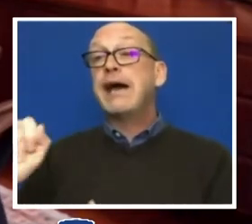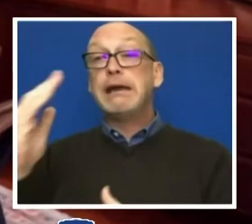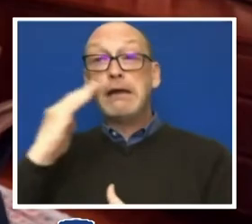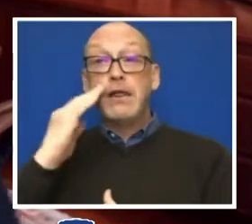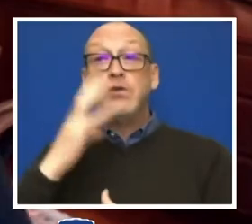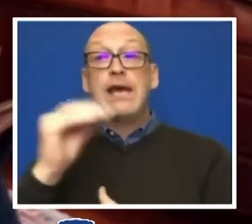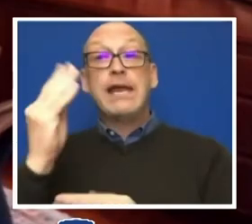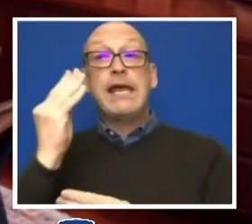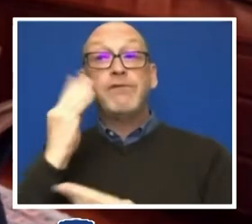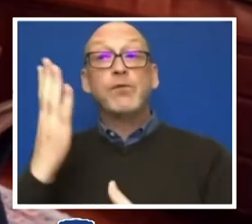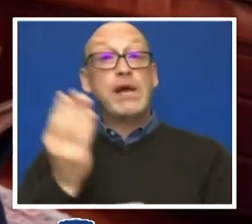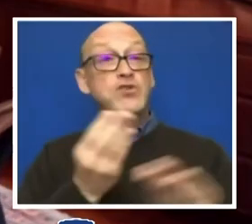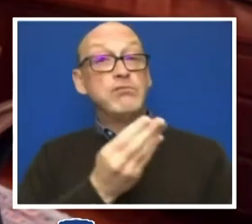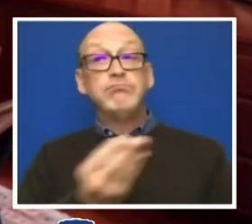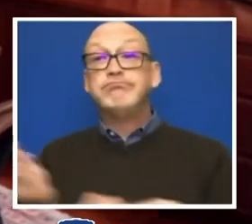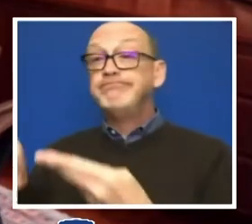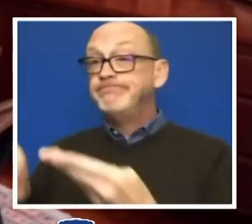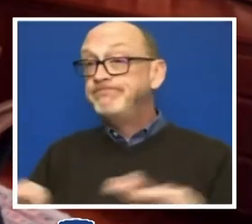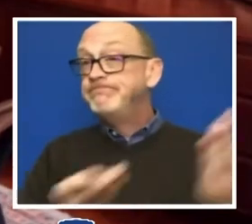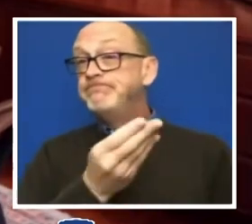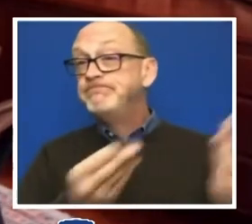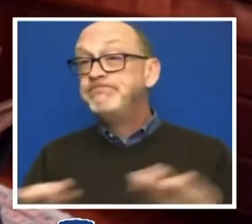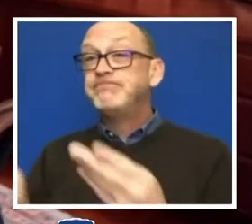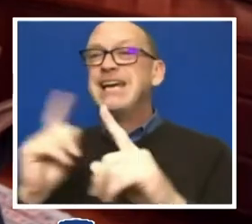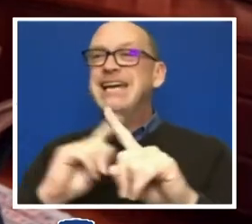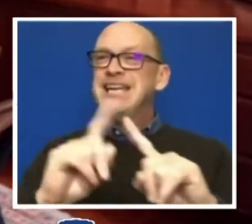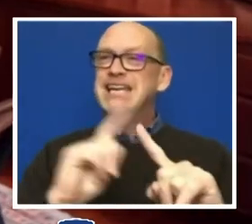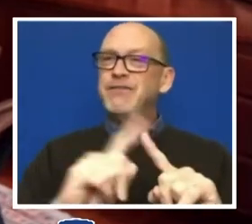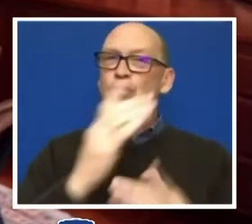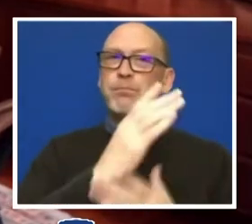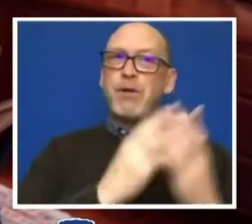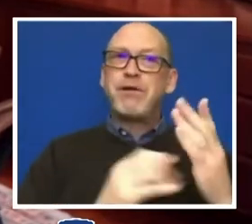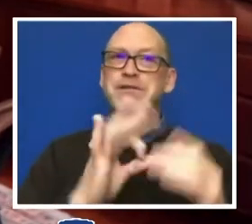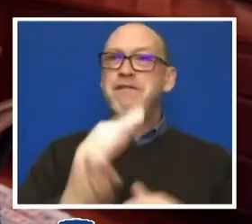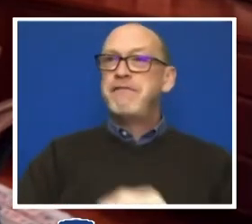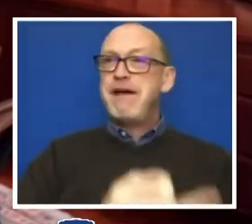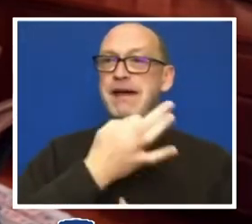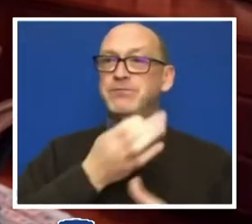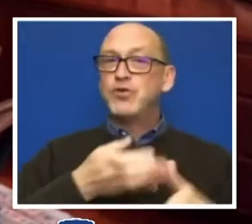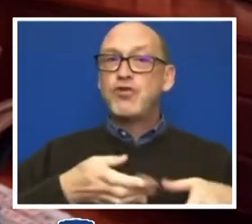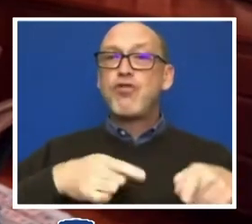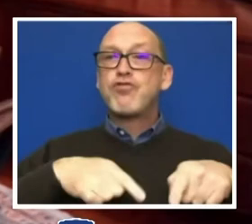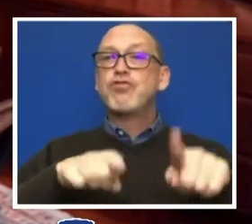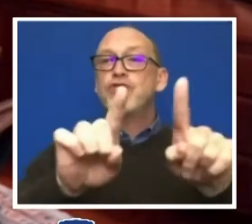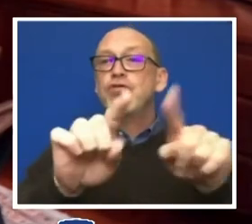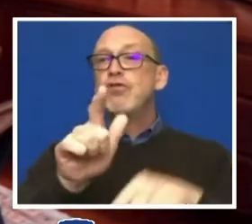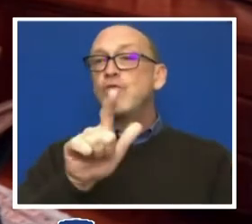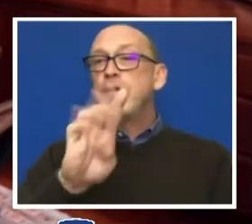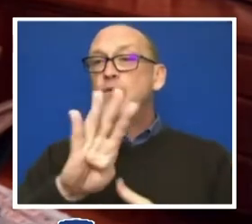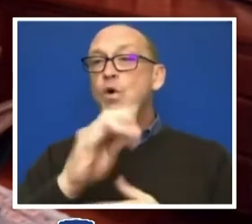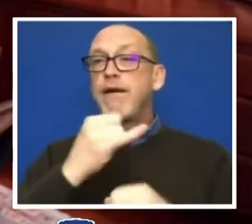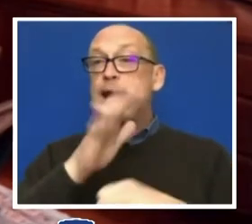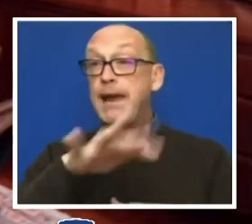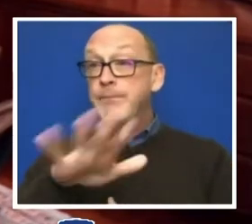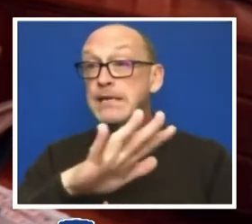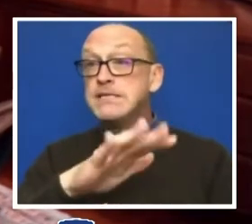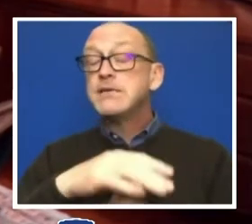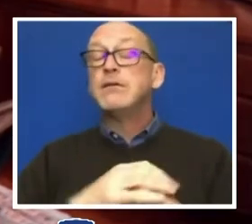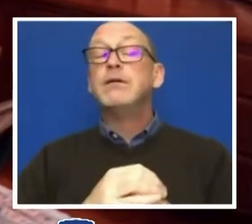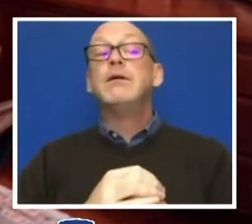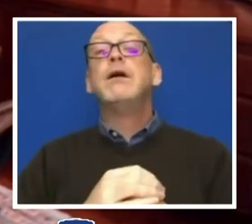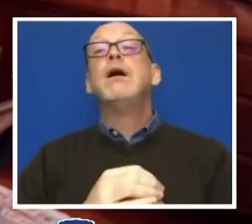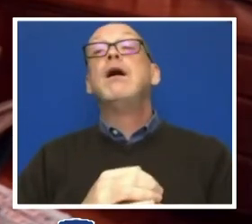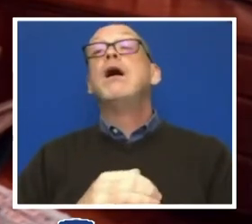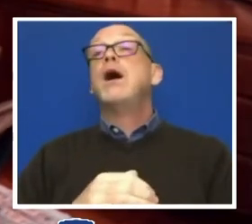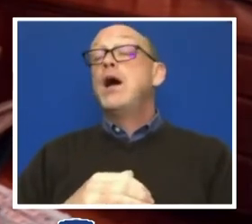flow from various points of expertise throughout the 24 campuses. The linchpin, the Dr.